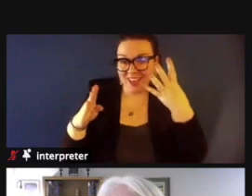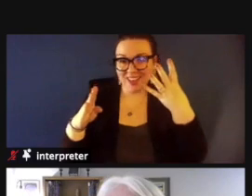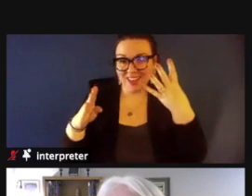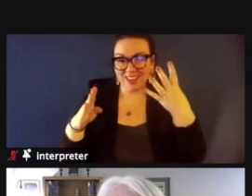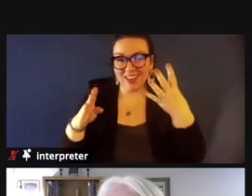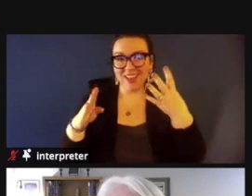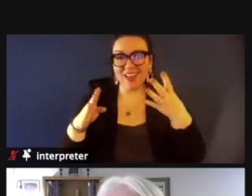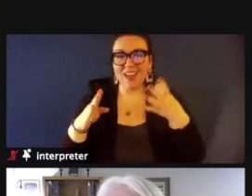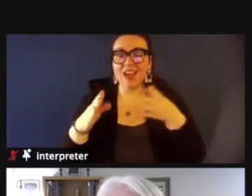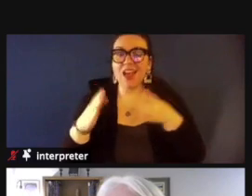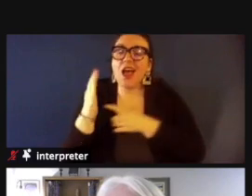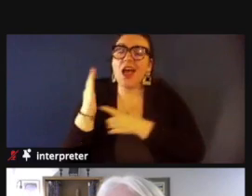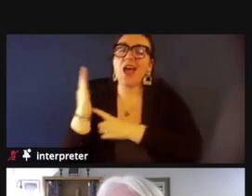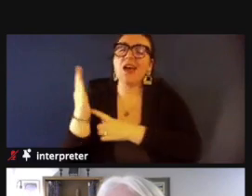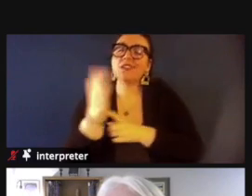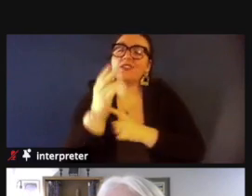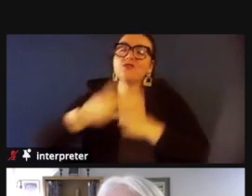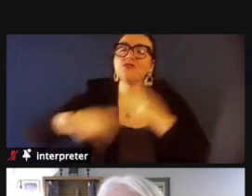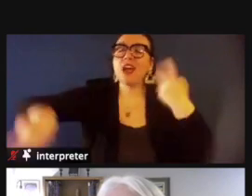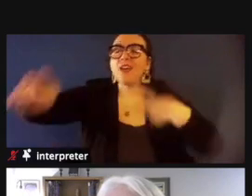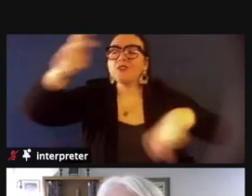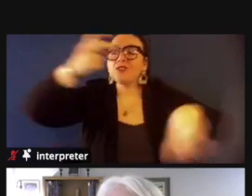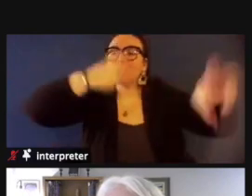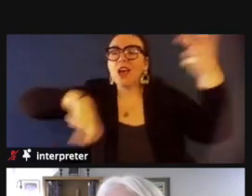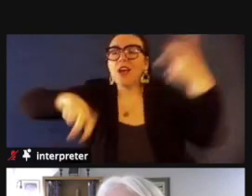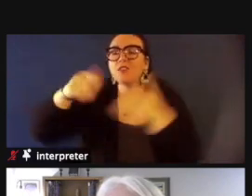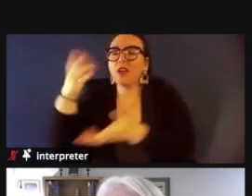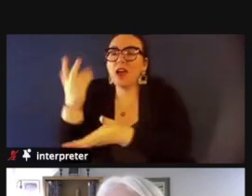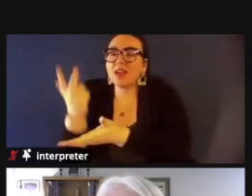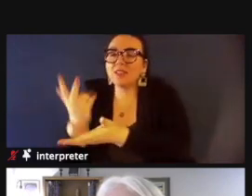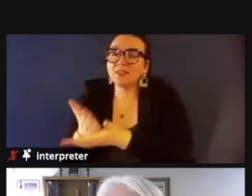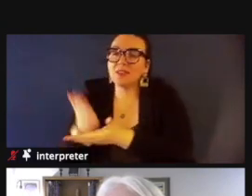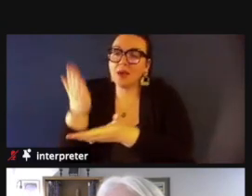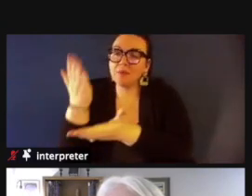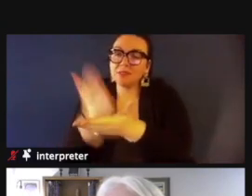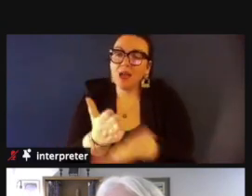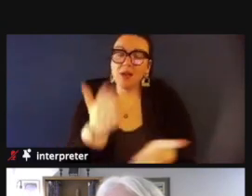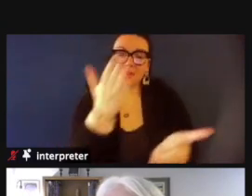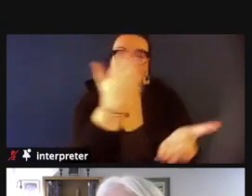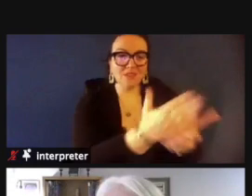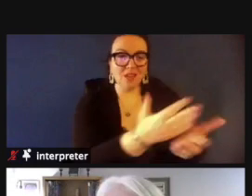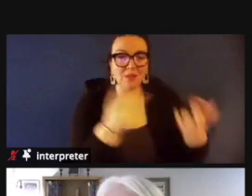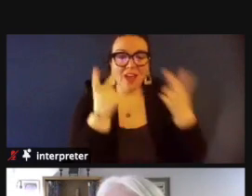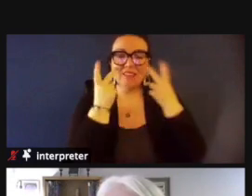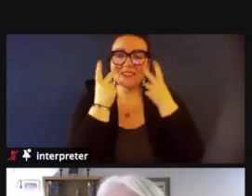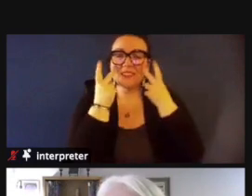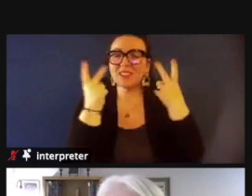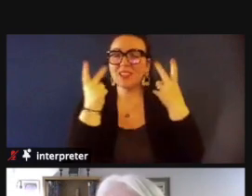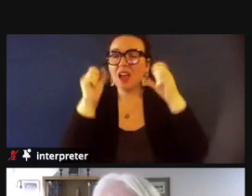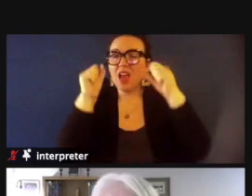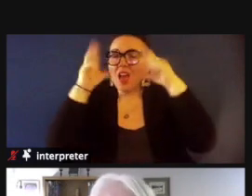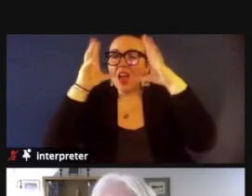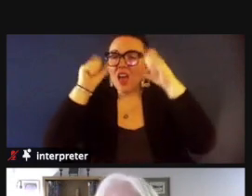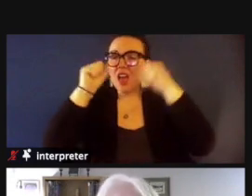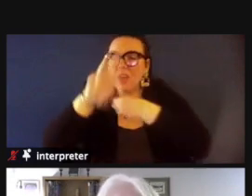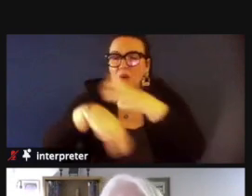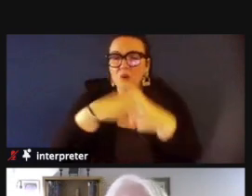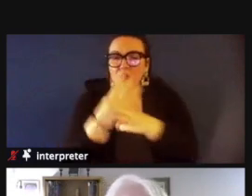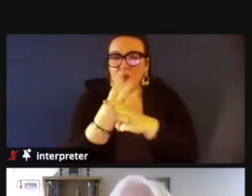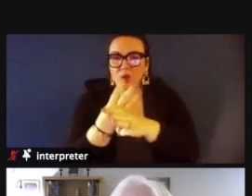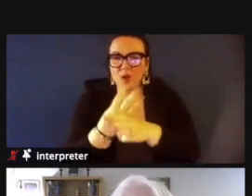the seven seas and stopped in every land i've seen the wonders of the world yet not one common man